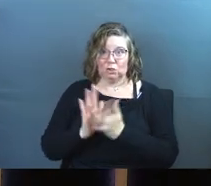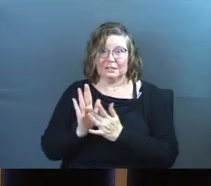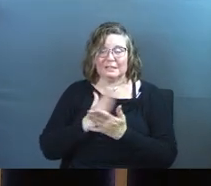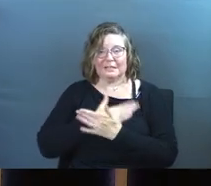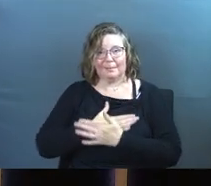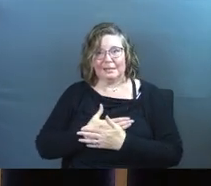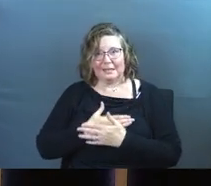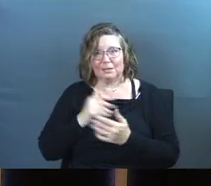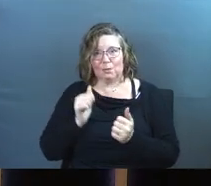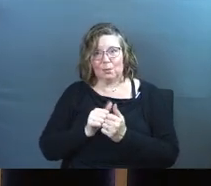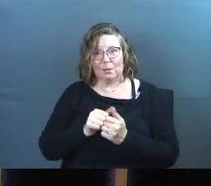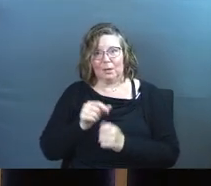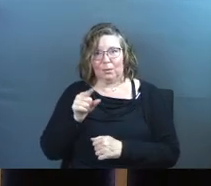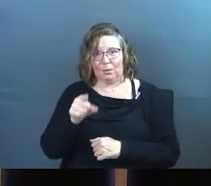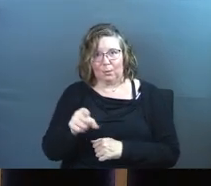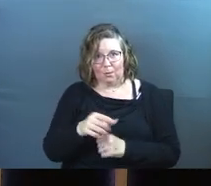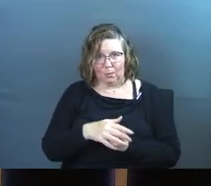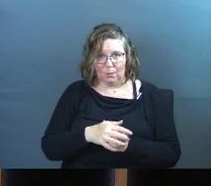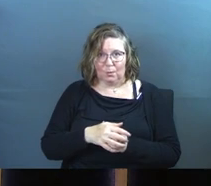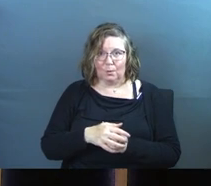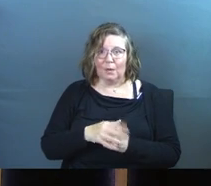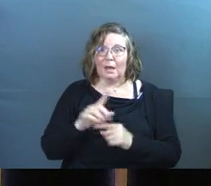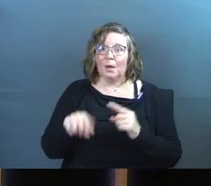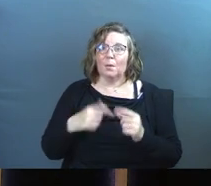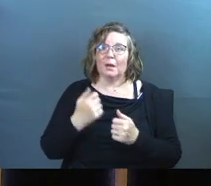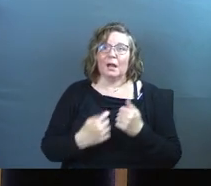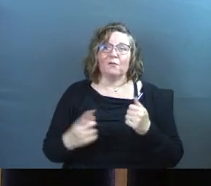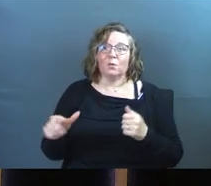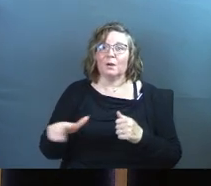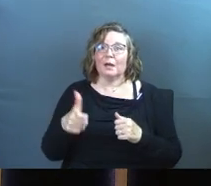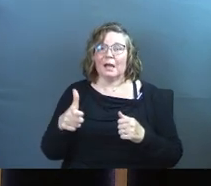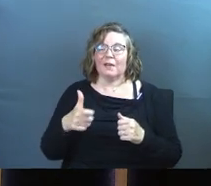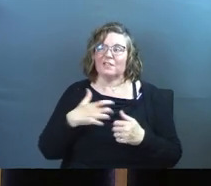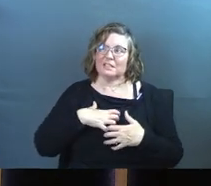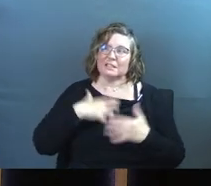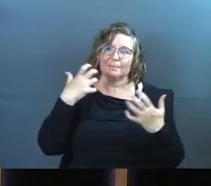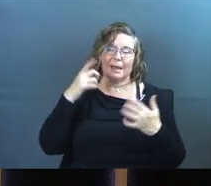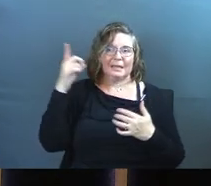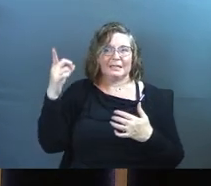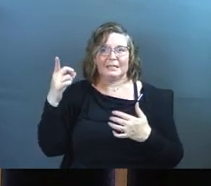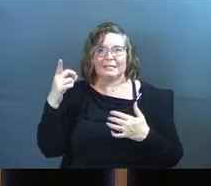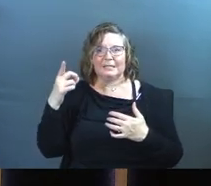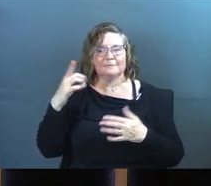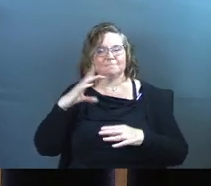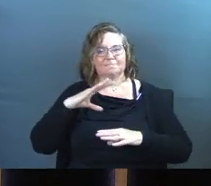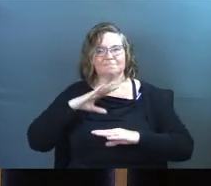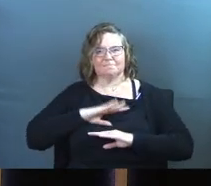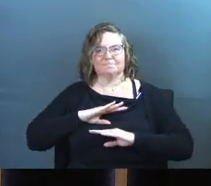He's pleased with you. And even when everybody else is mad, He's not.